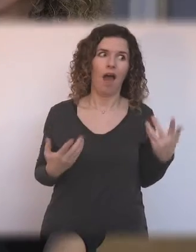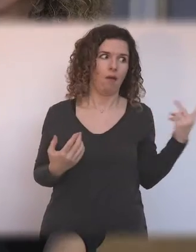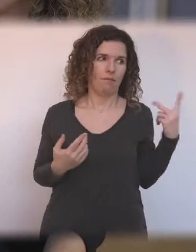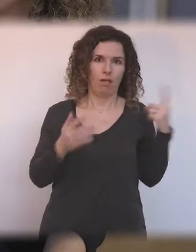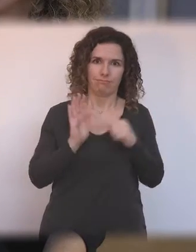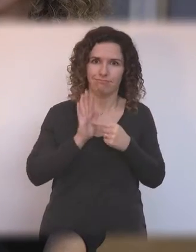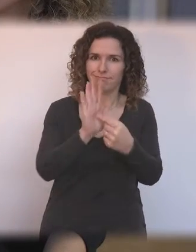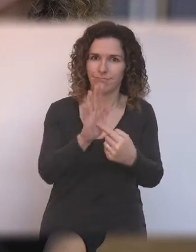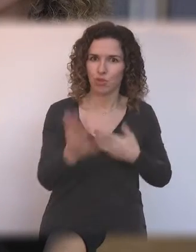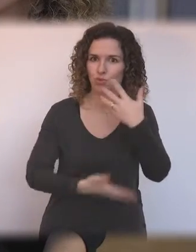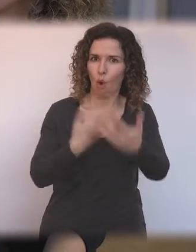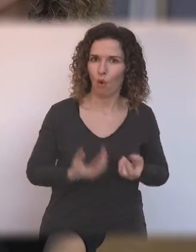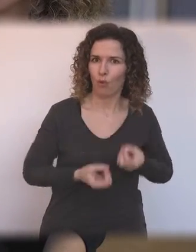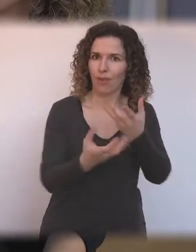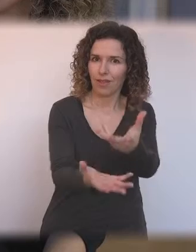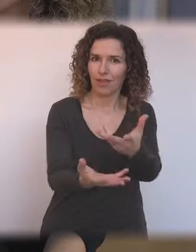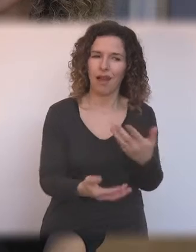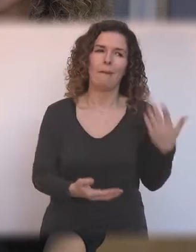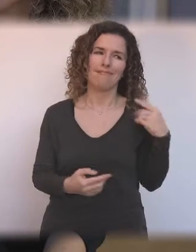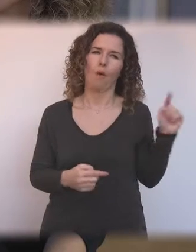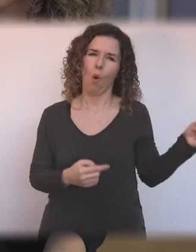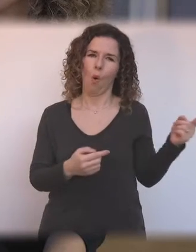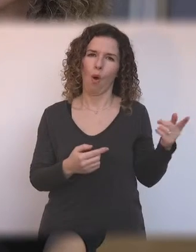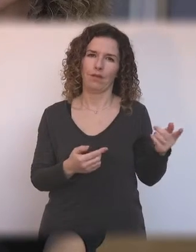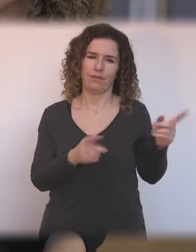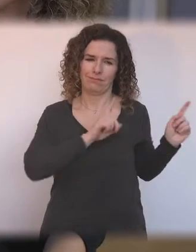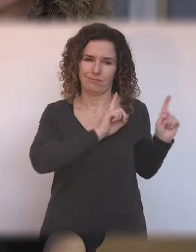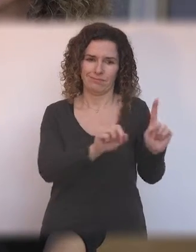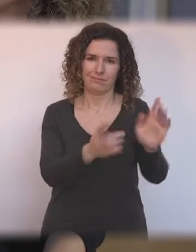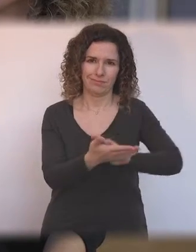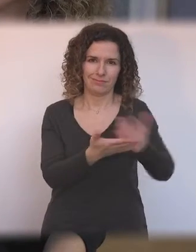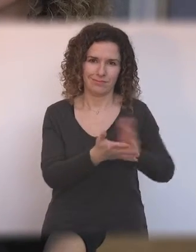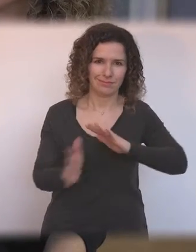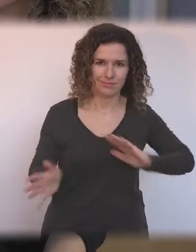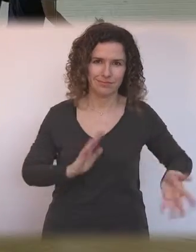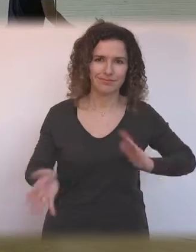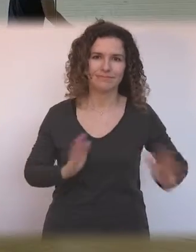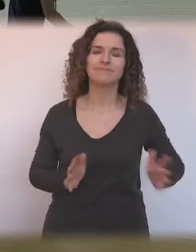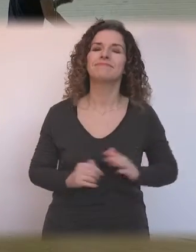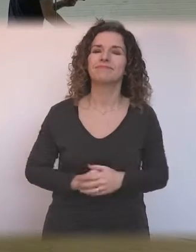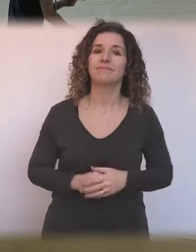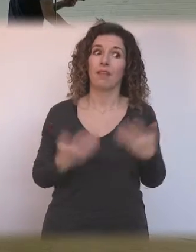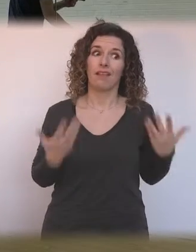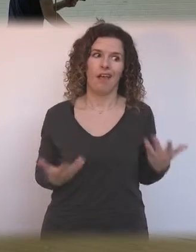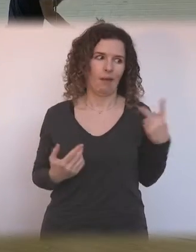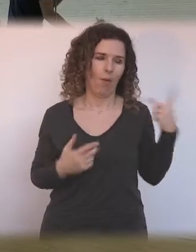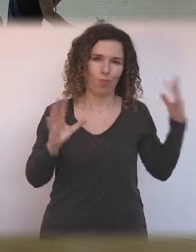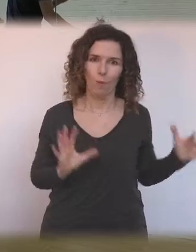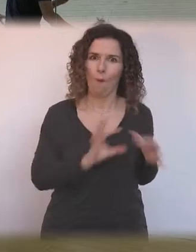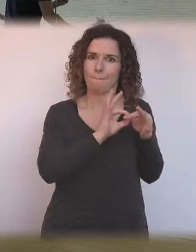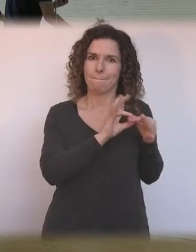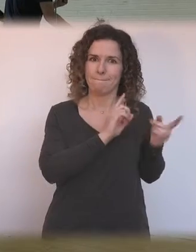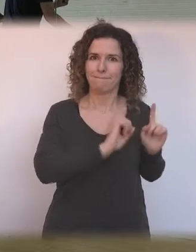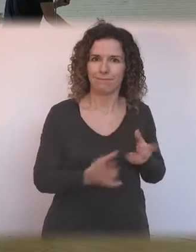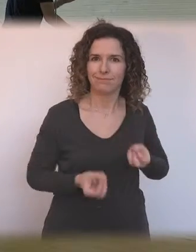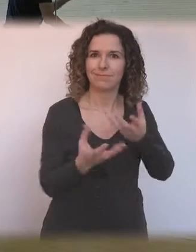rather than one of us interpreting the story for an audience, both collectively telling the tale.